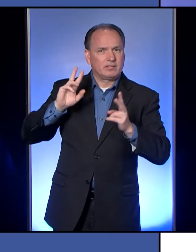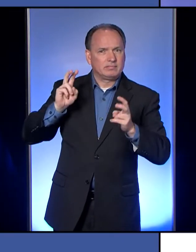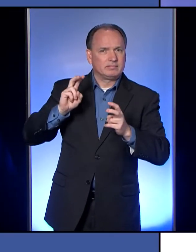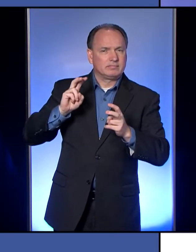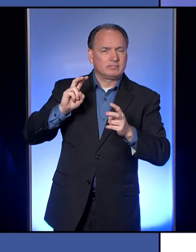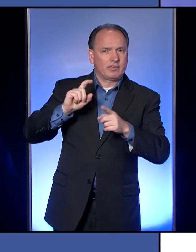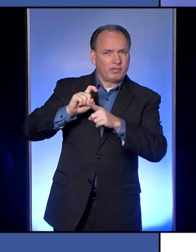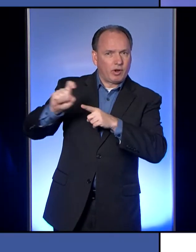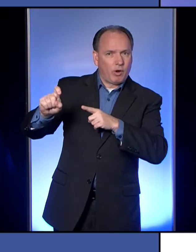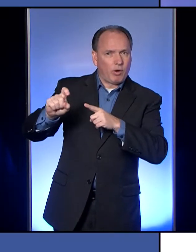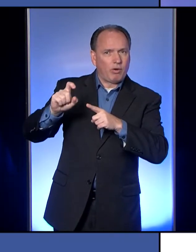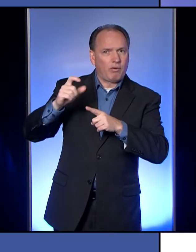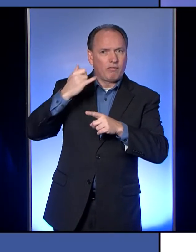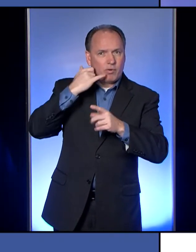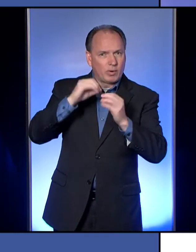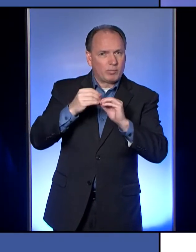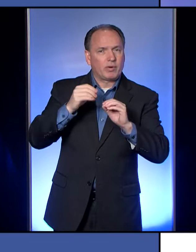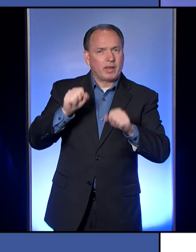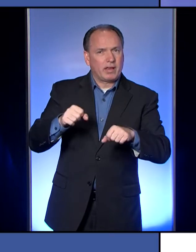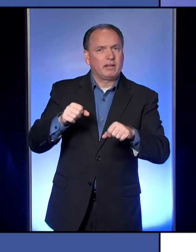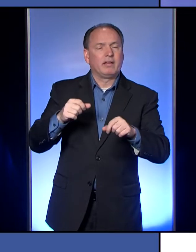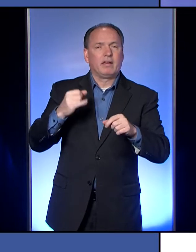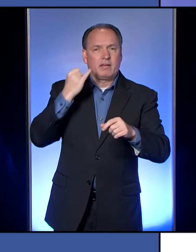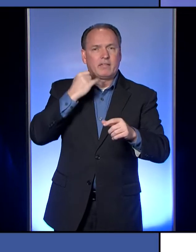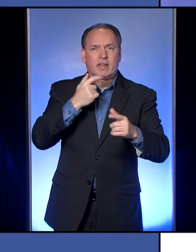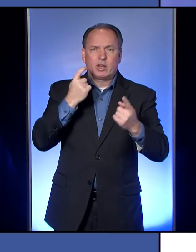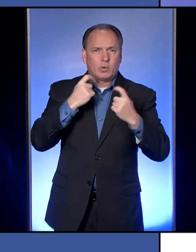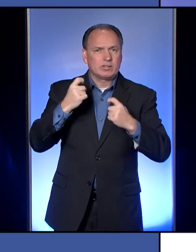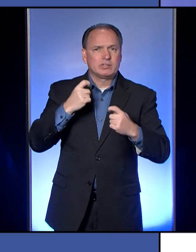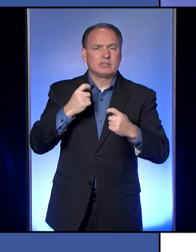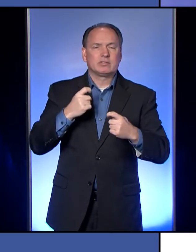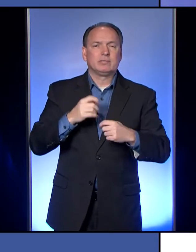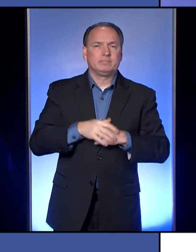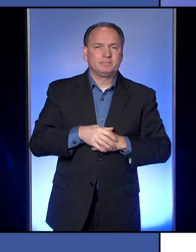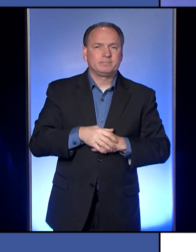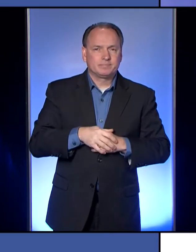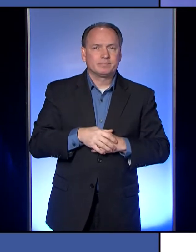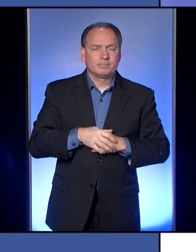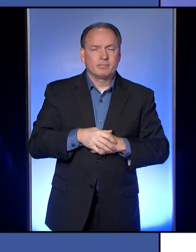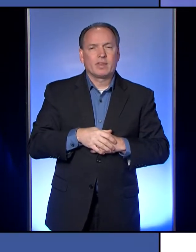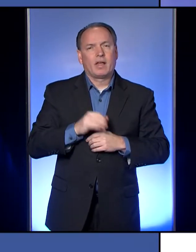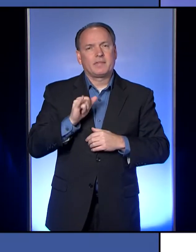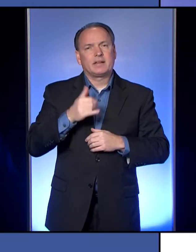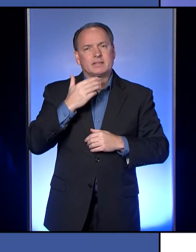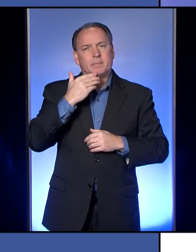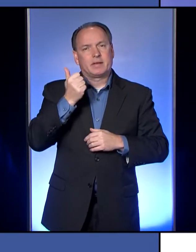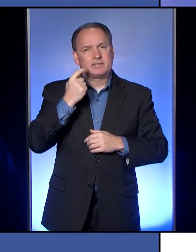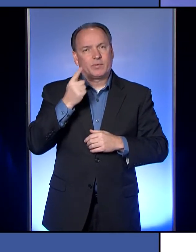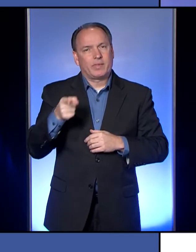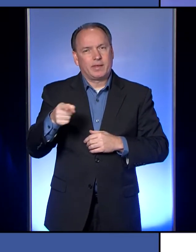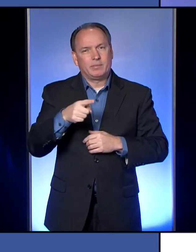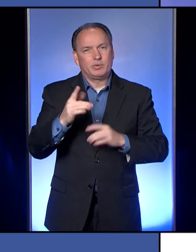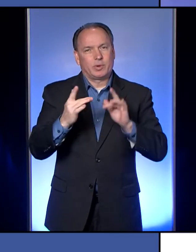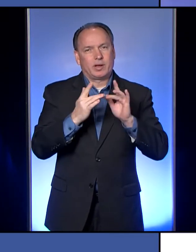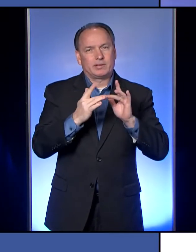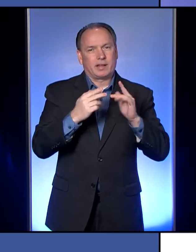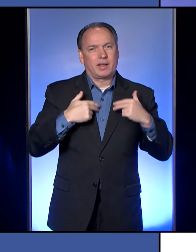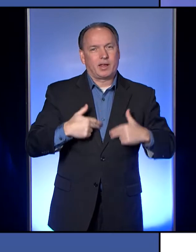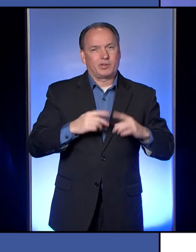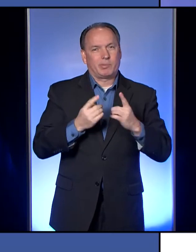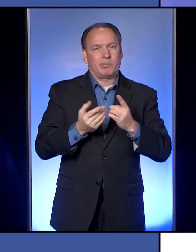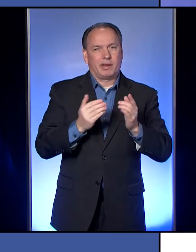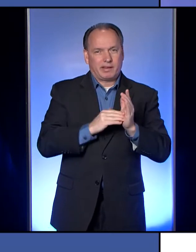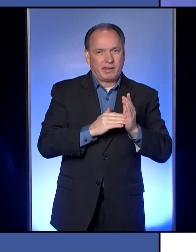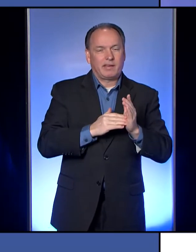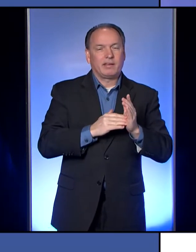call if they have questions and they're not really sure where they stand at that point. So that would be the best thing is for them to reach back out to the health